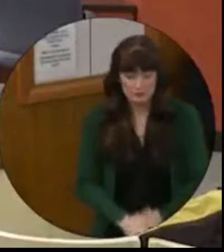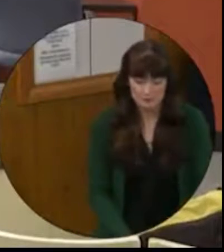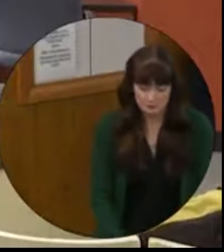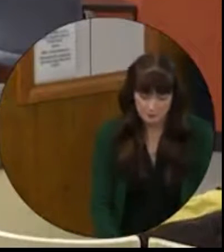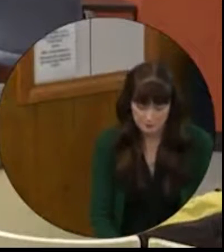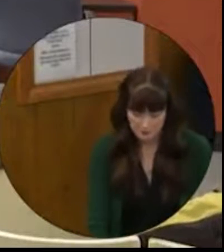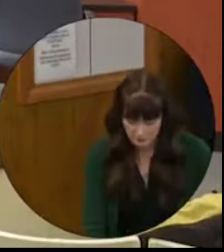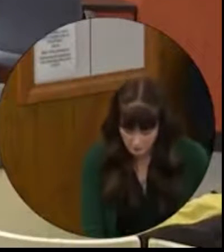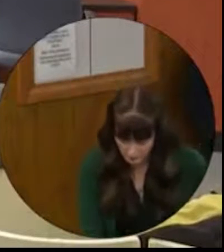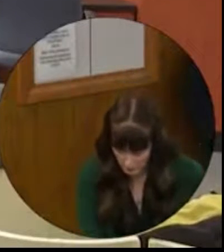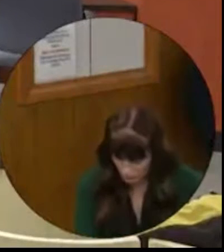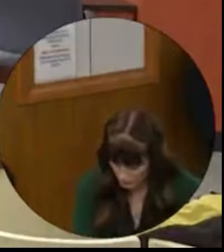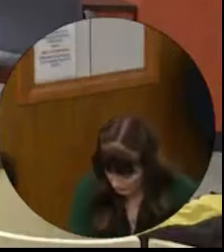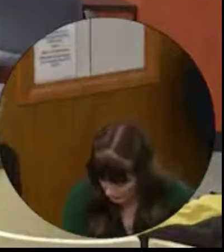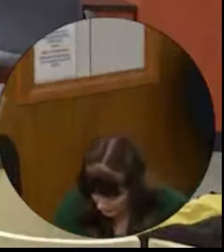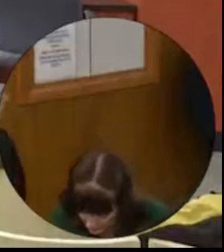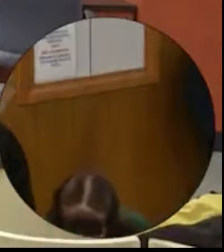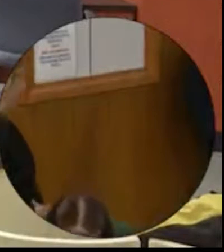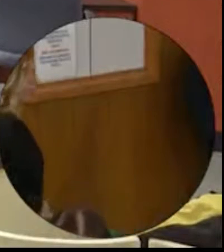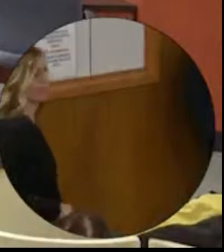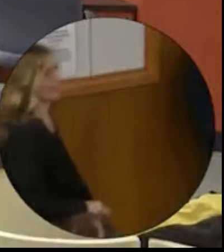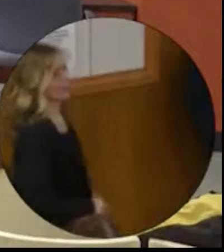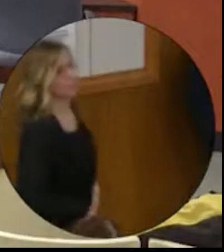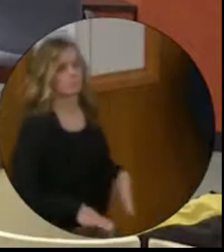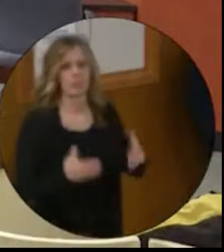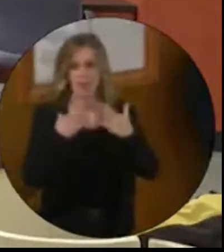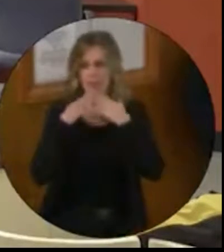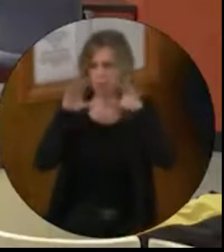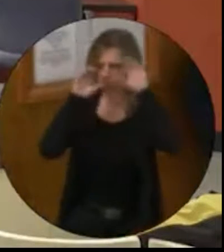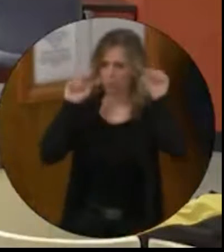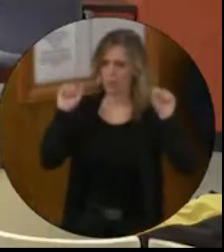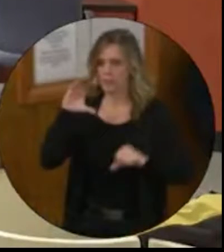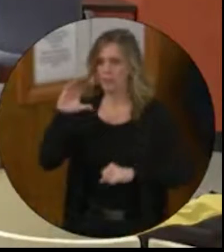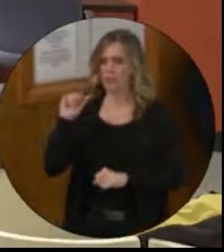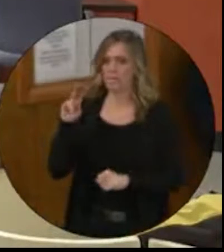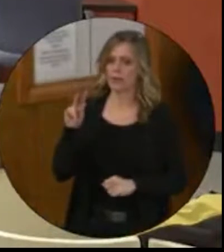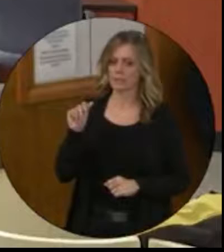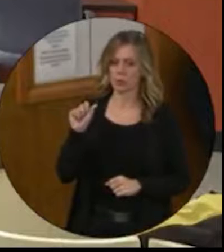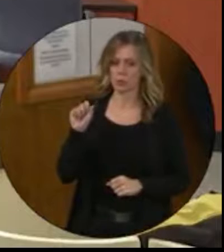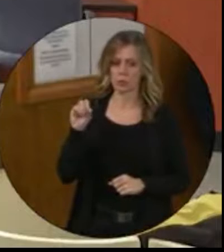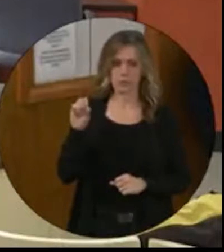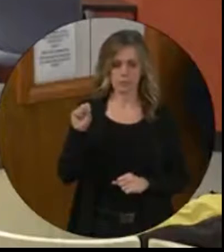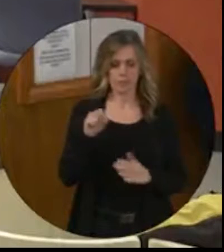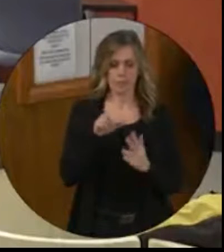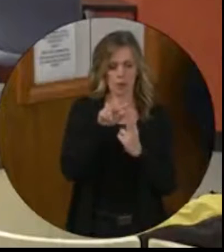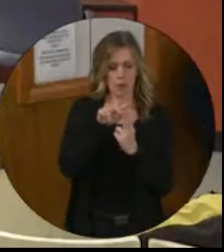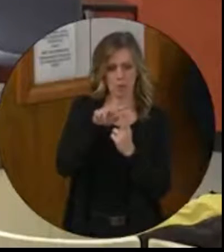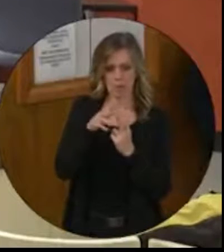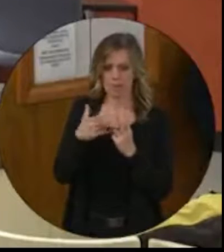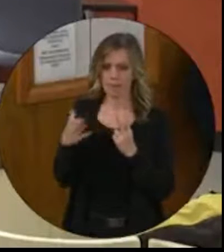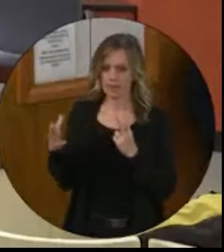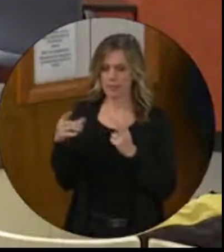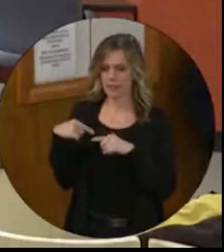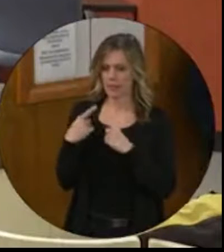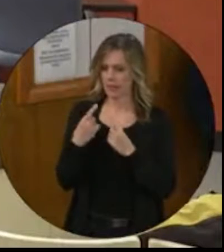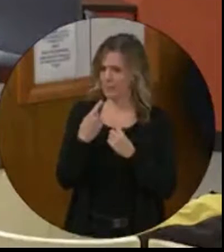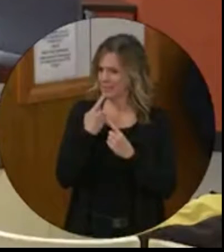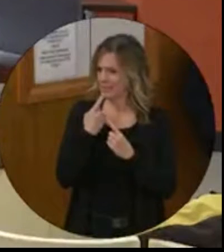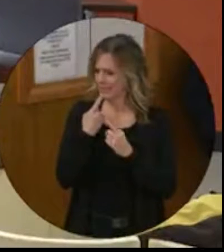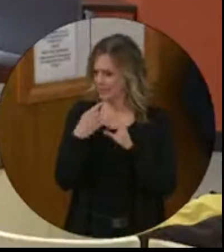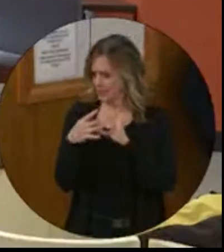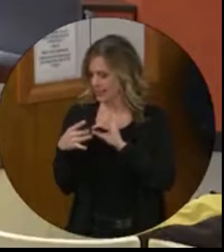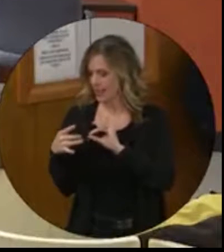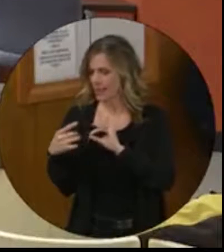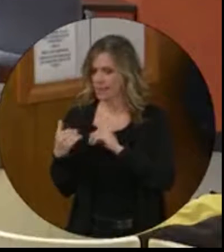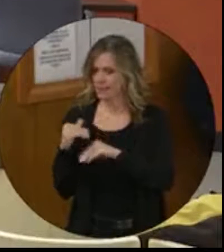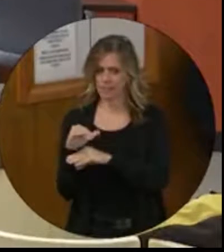Trustee Guzman. Thank you, President Cavazos. There are a couple of things that have been said this evening, and I